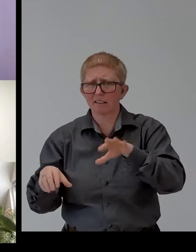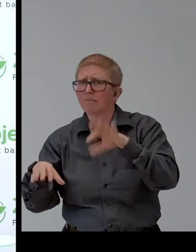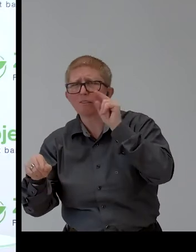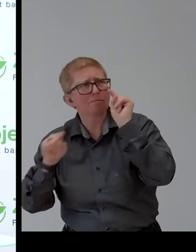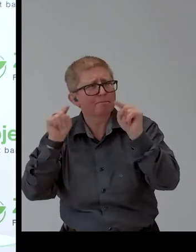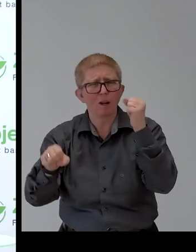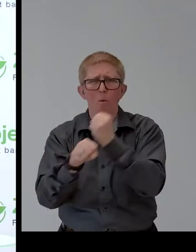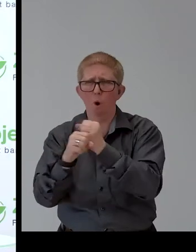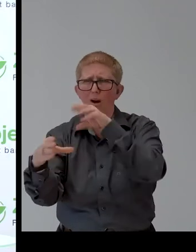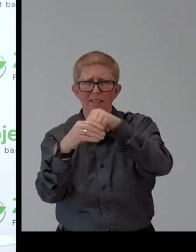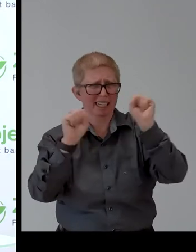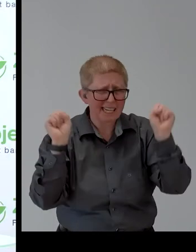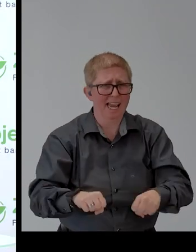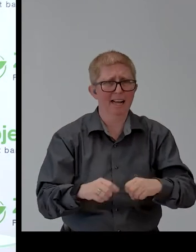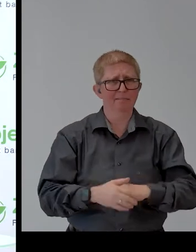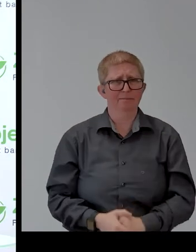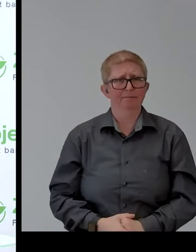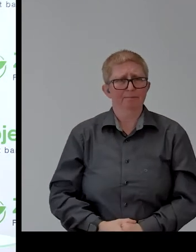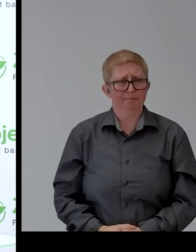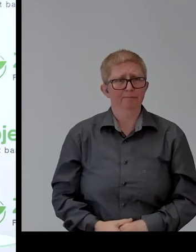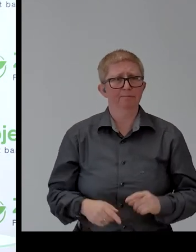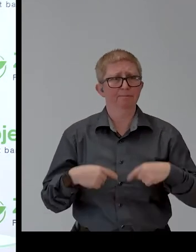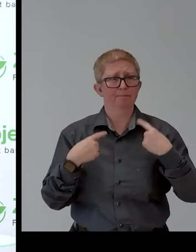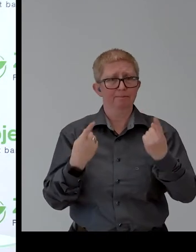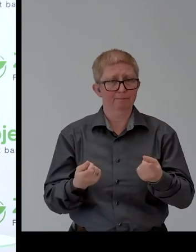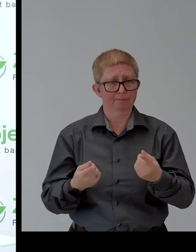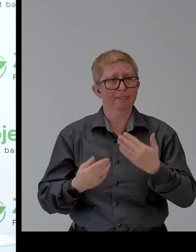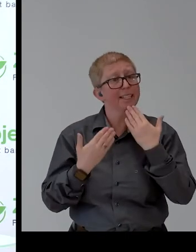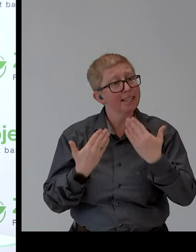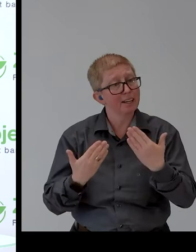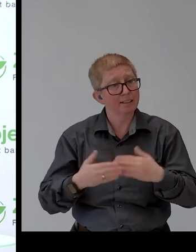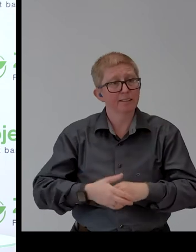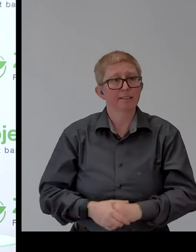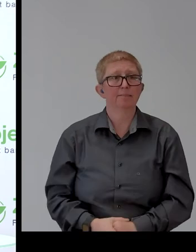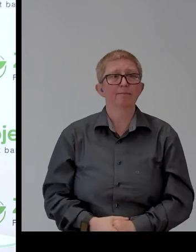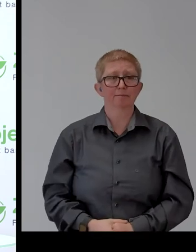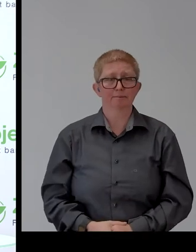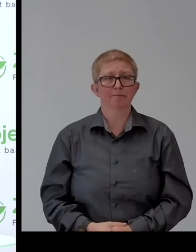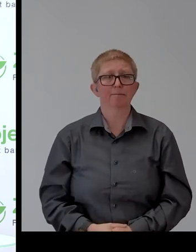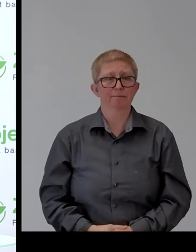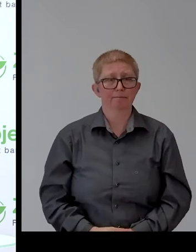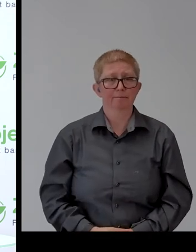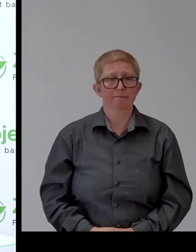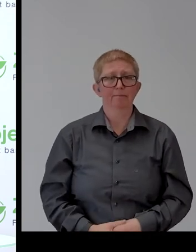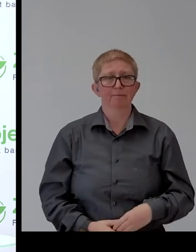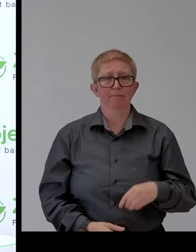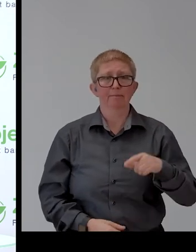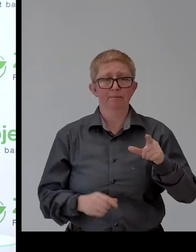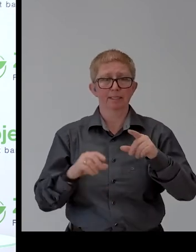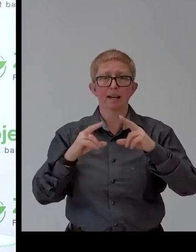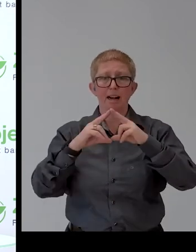Thank you so much. We will continue with the Lebanese Union of Persons with Disability. Good to see you, Silvana. Please go ahead.